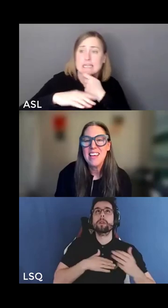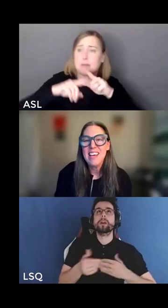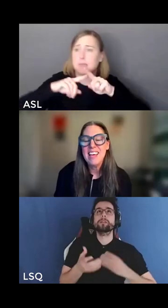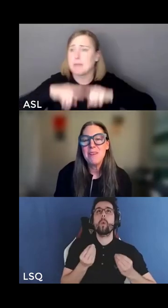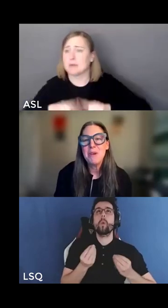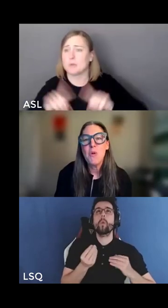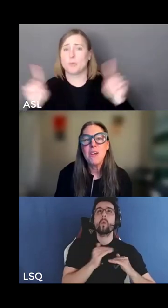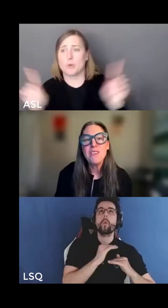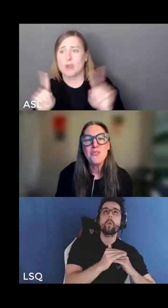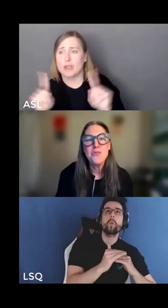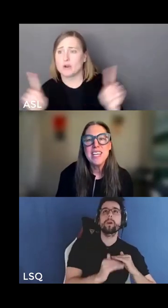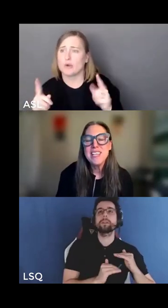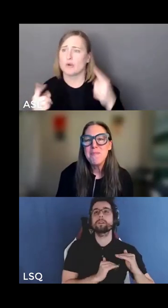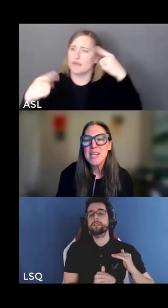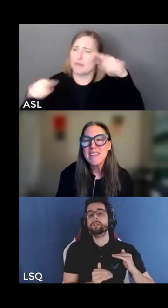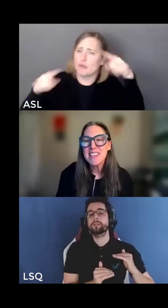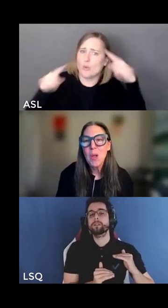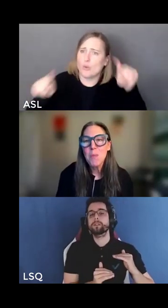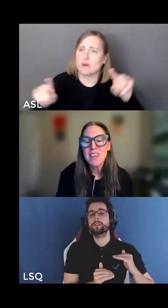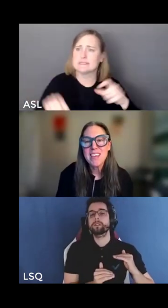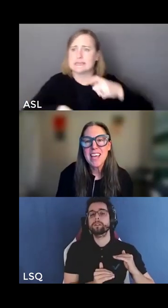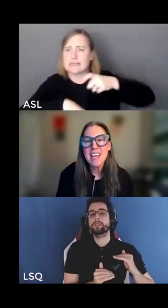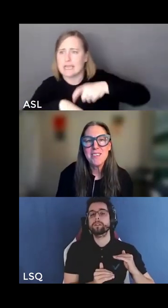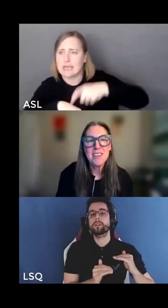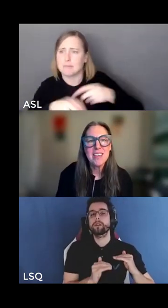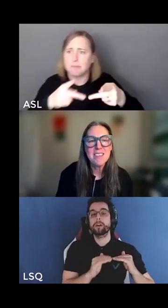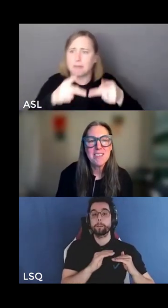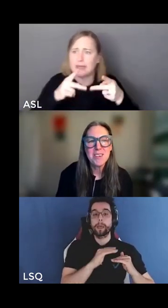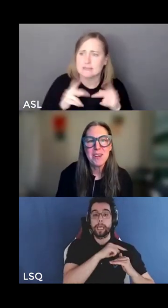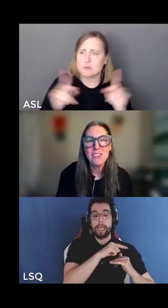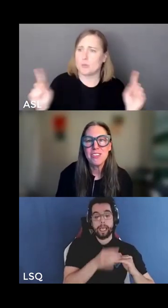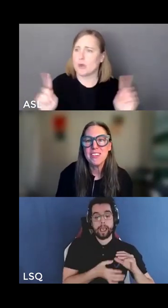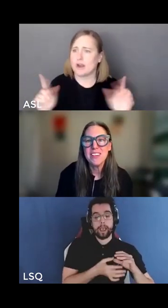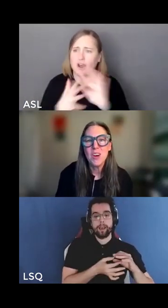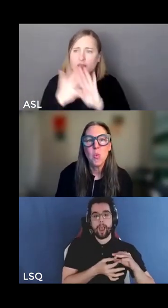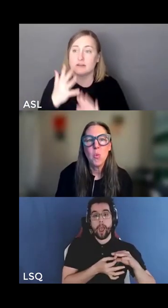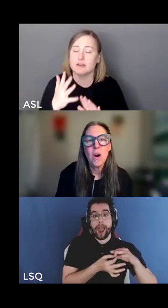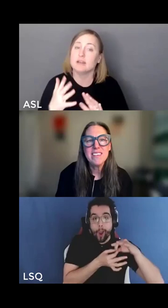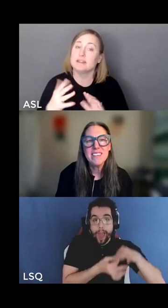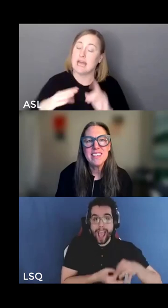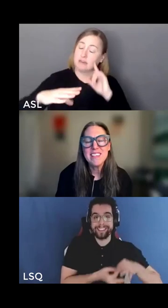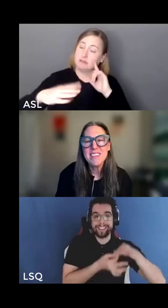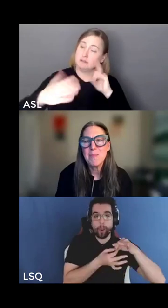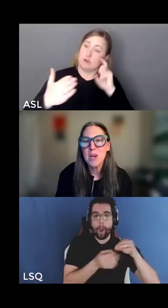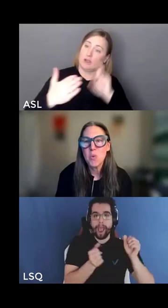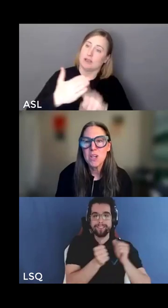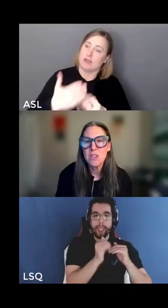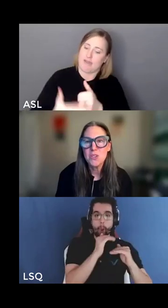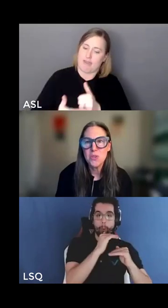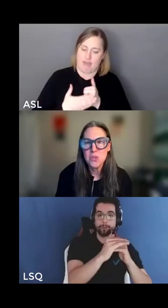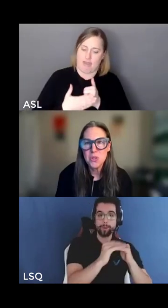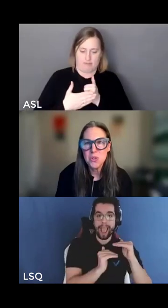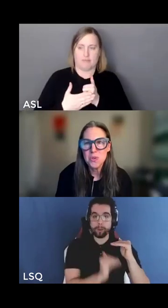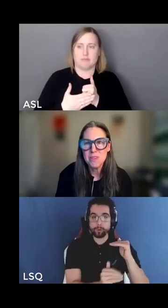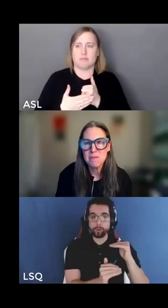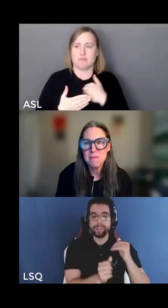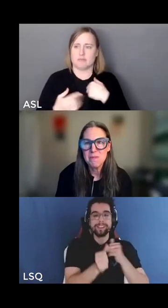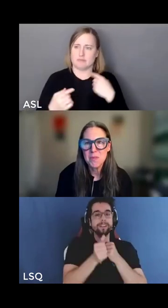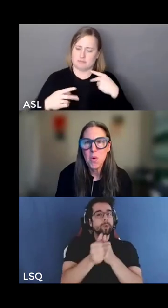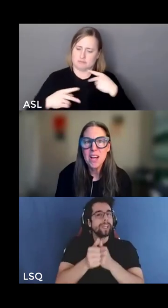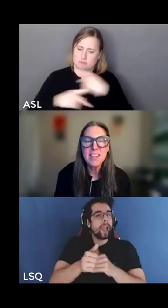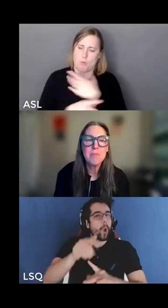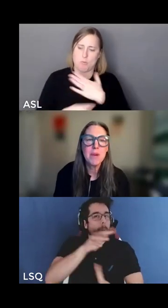and we want to tune in because it helps us enter answer the question what is my work to do